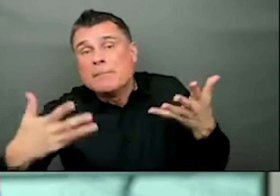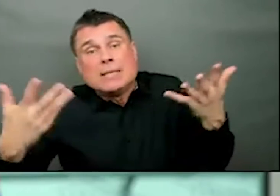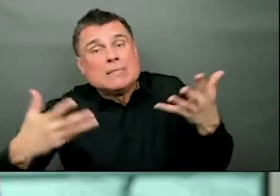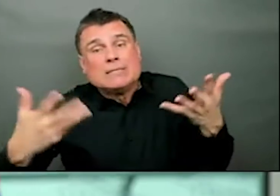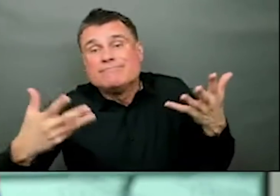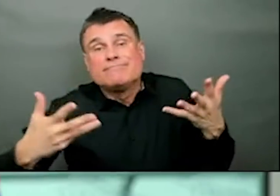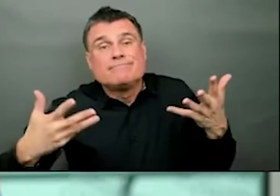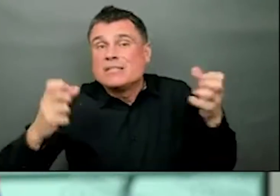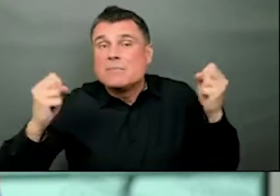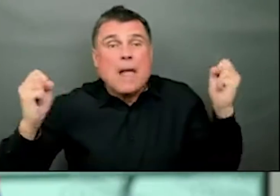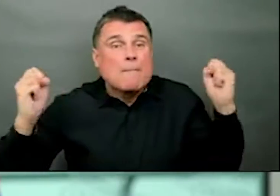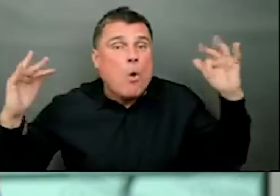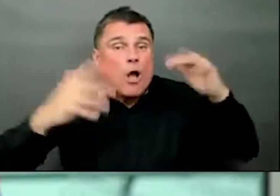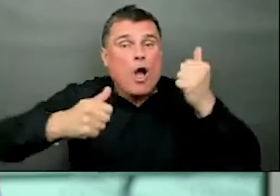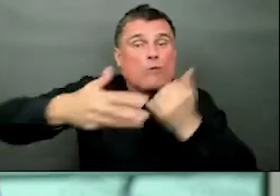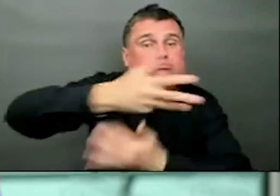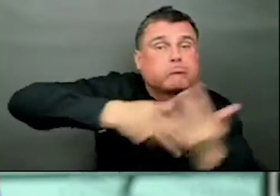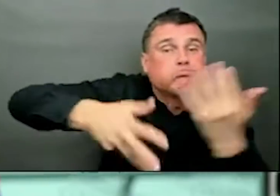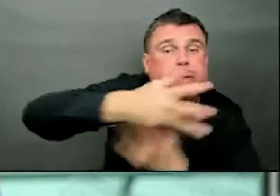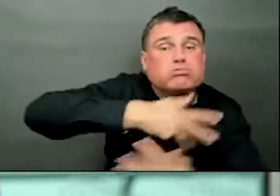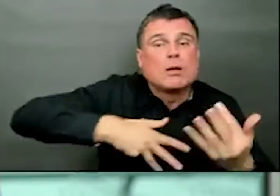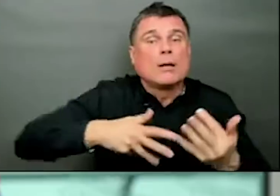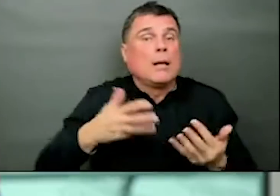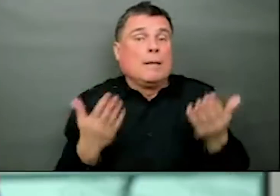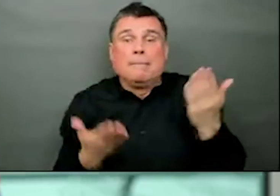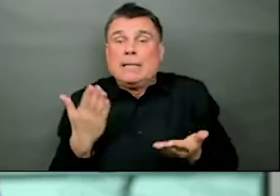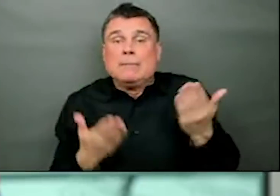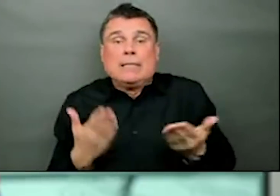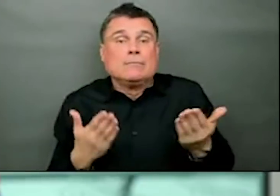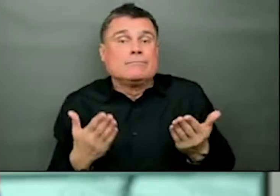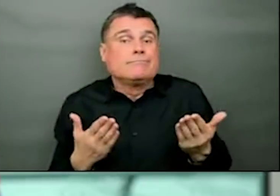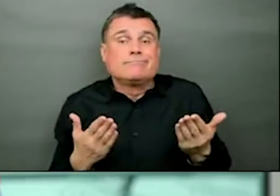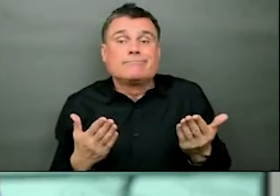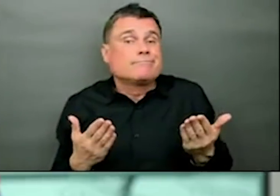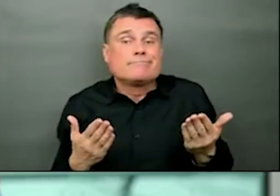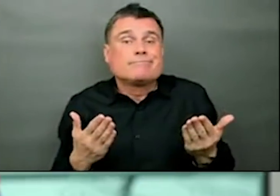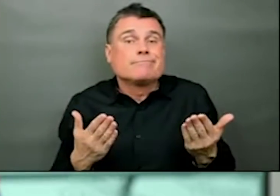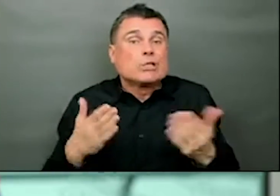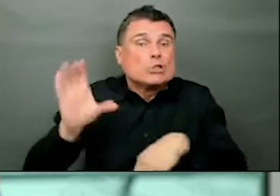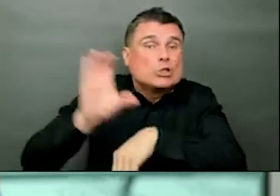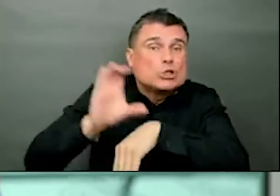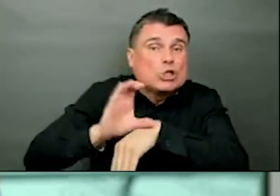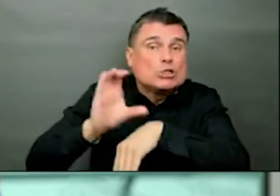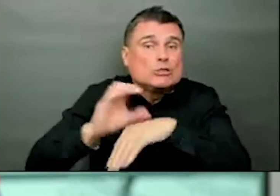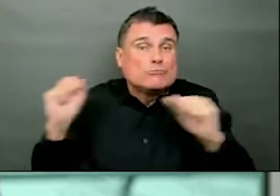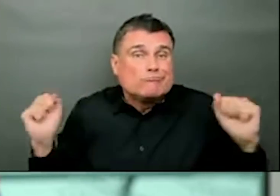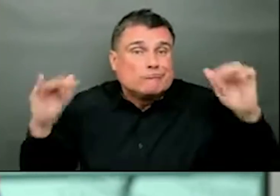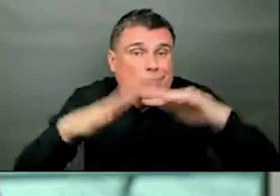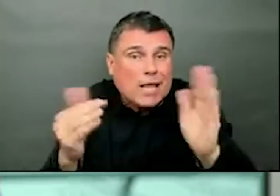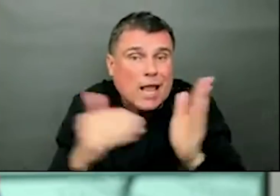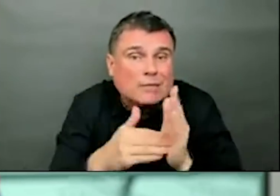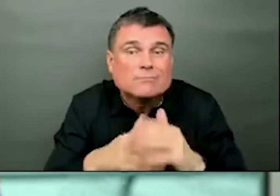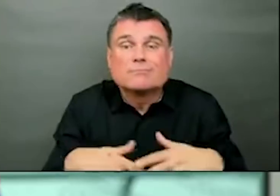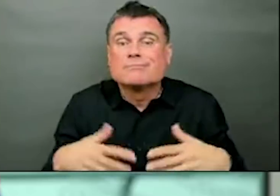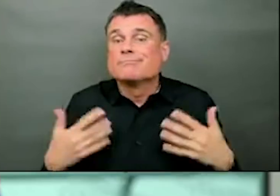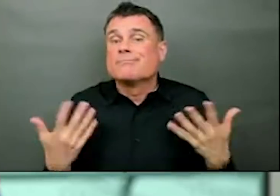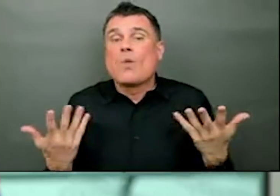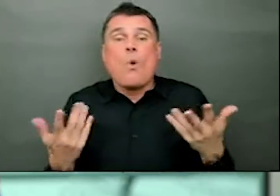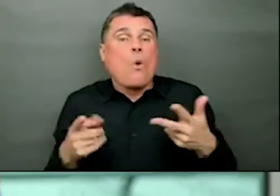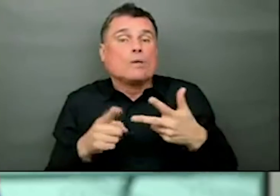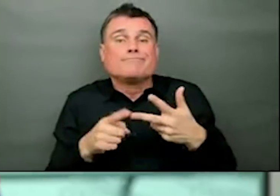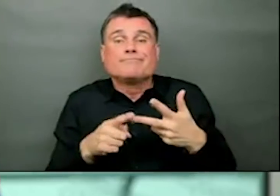have safe in-person religious services again. Or safely in increase things like youth sports.